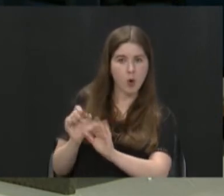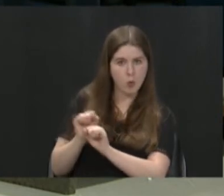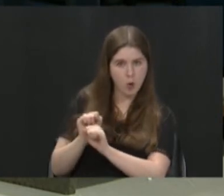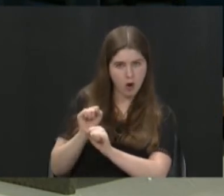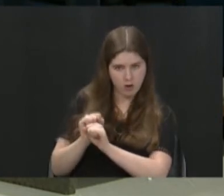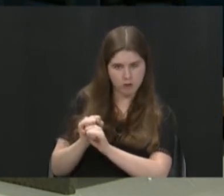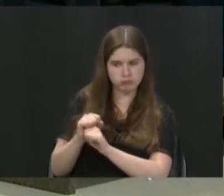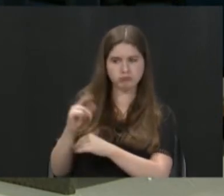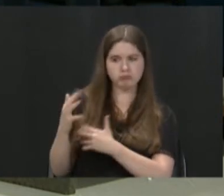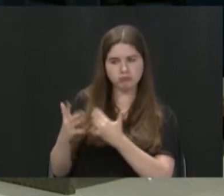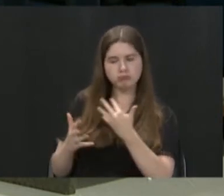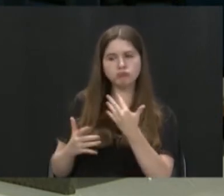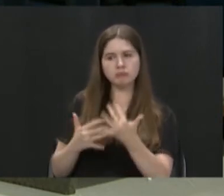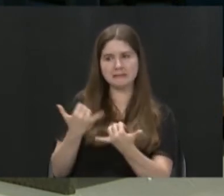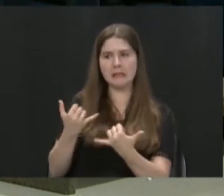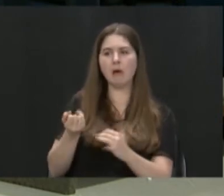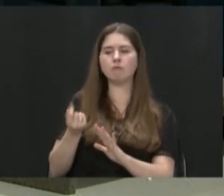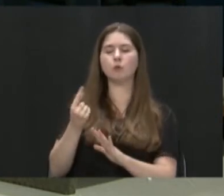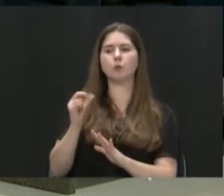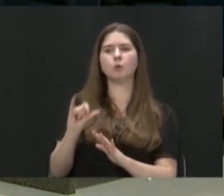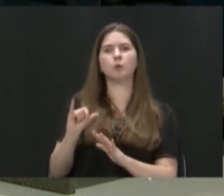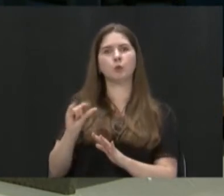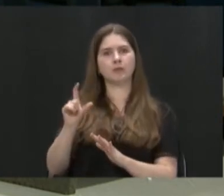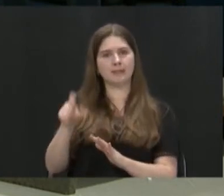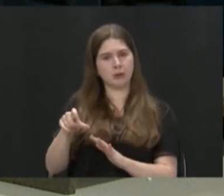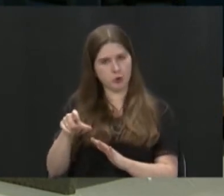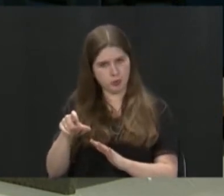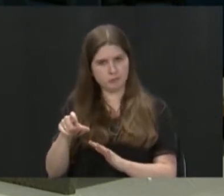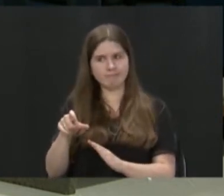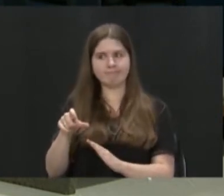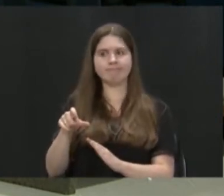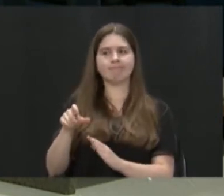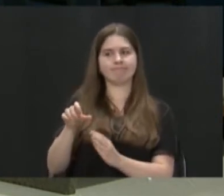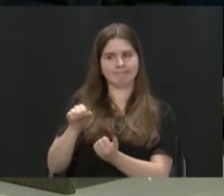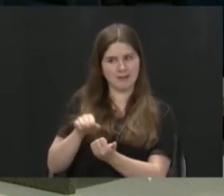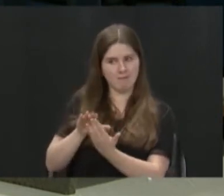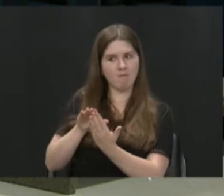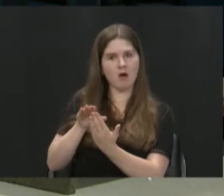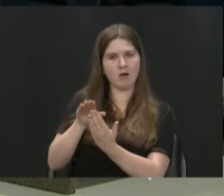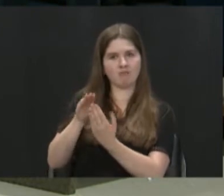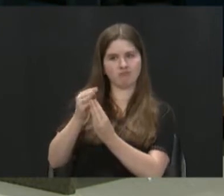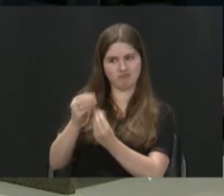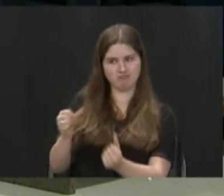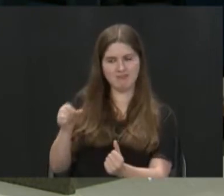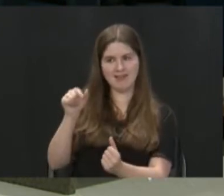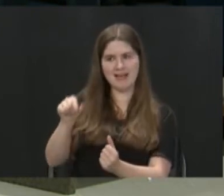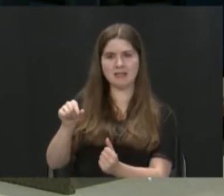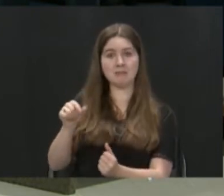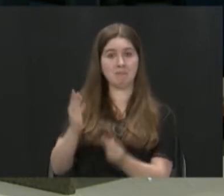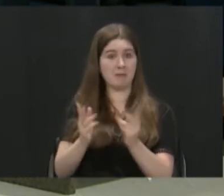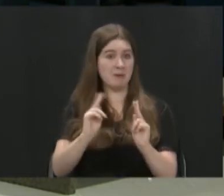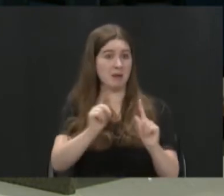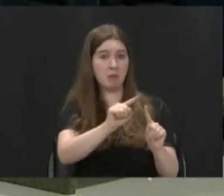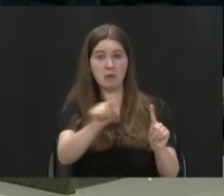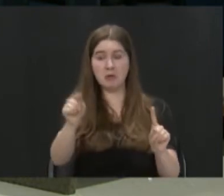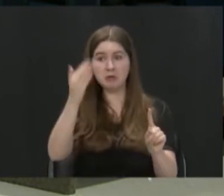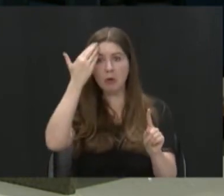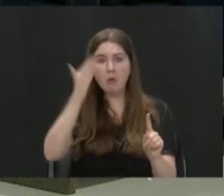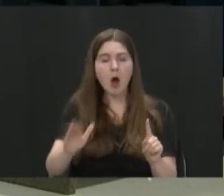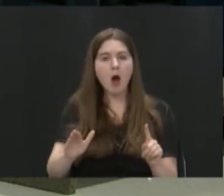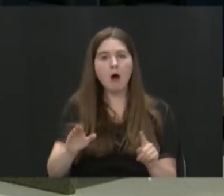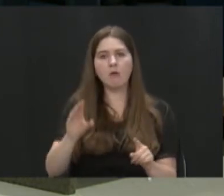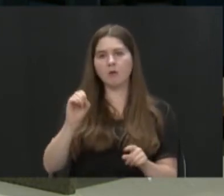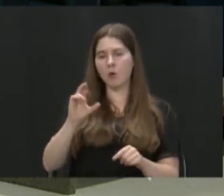understand need our attention? Things that, you know, maybe people are not aware of other than maybe our